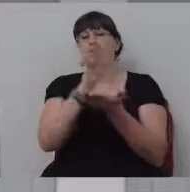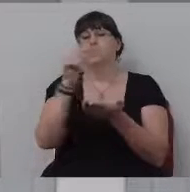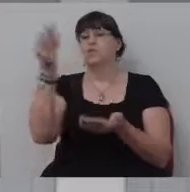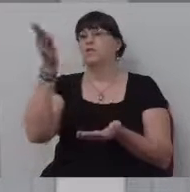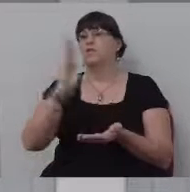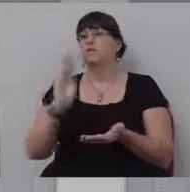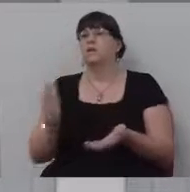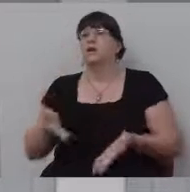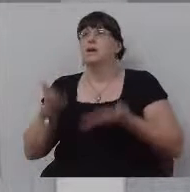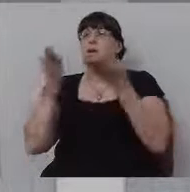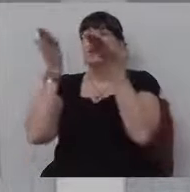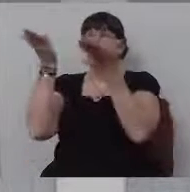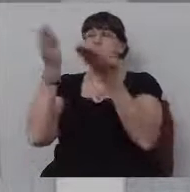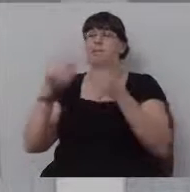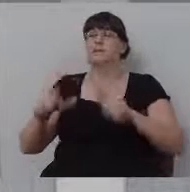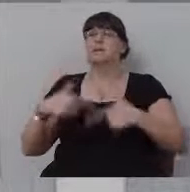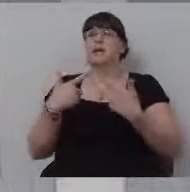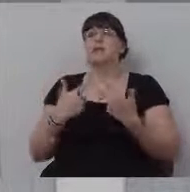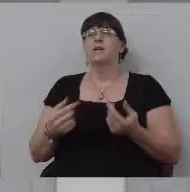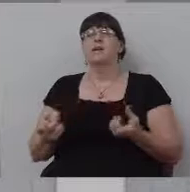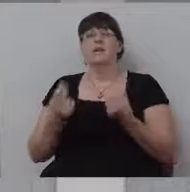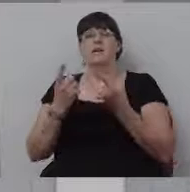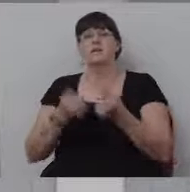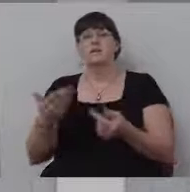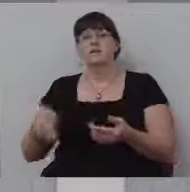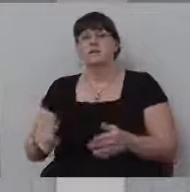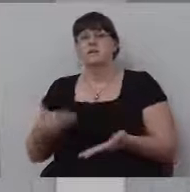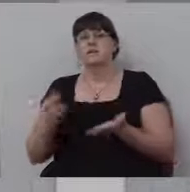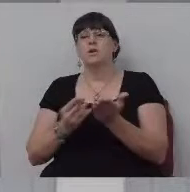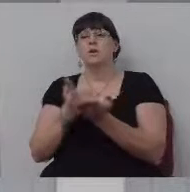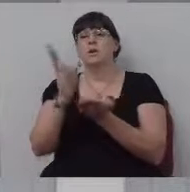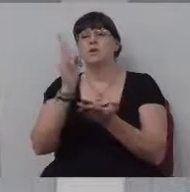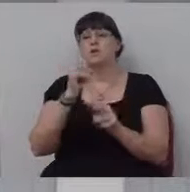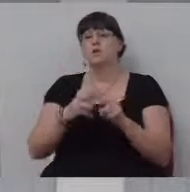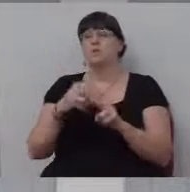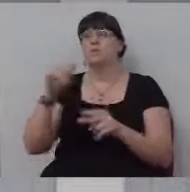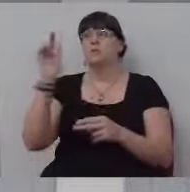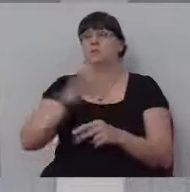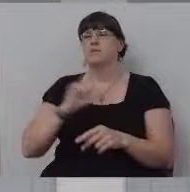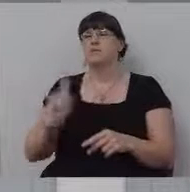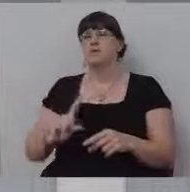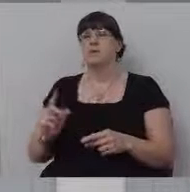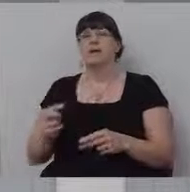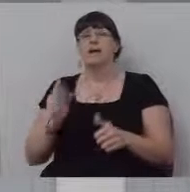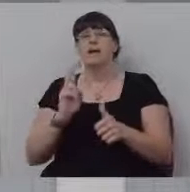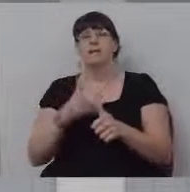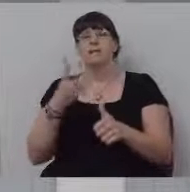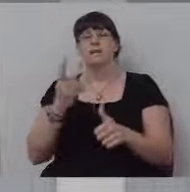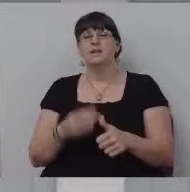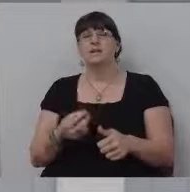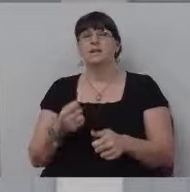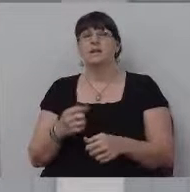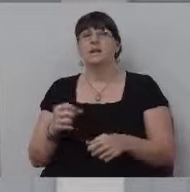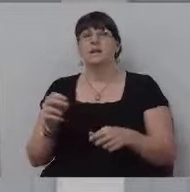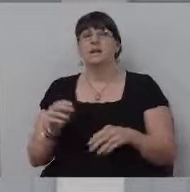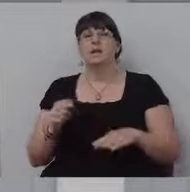Lord, and begins doing things to bring honor to the name of the Lord. And then secondly, he made some progress along his journey, on the journey